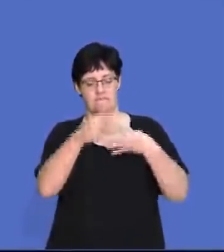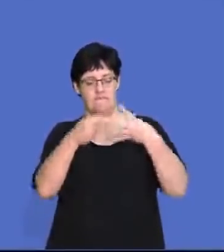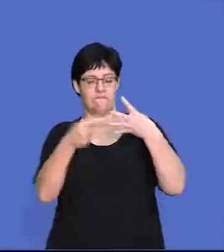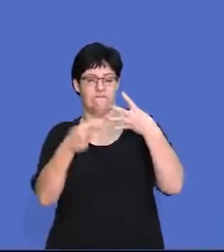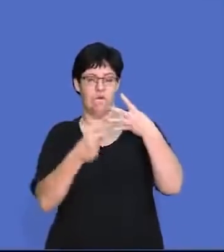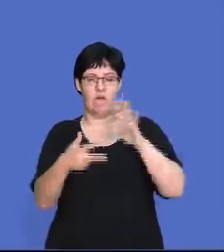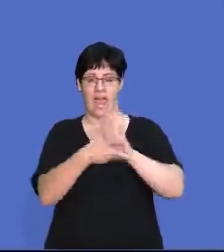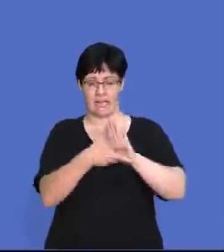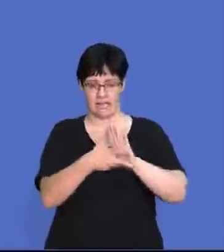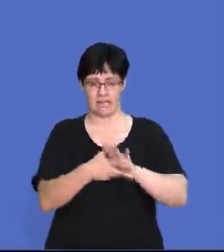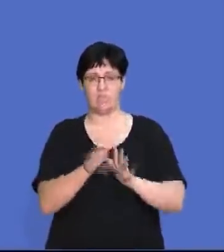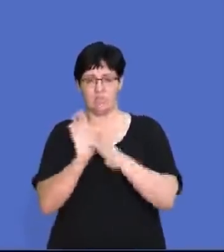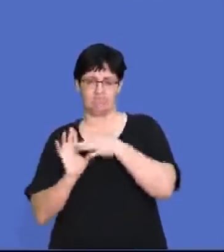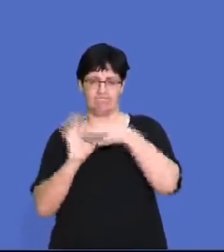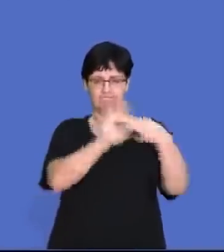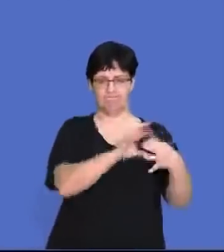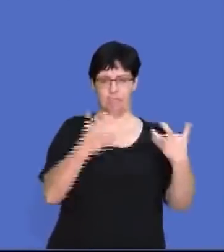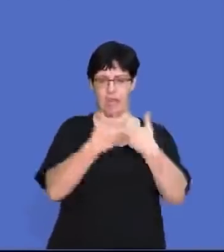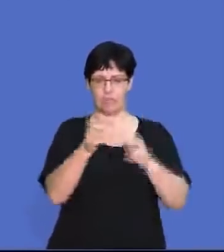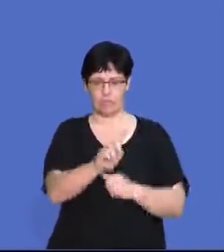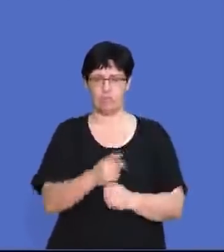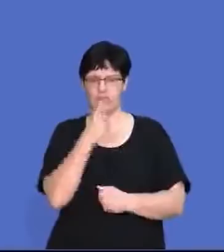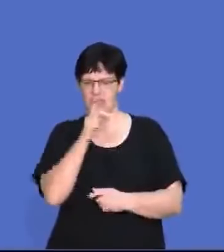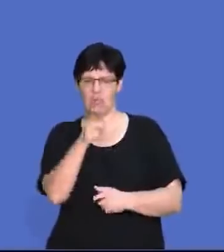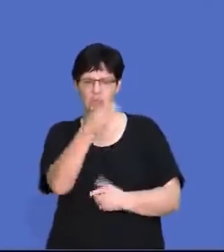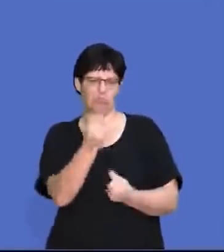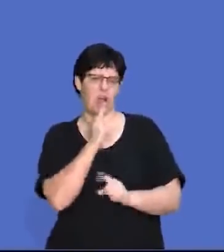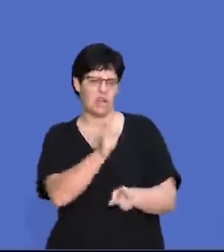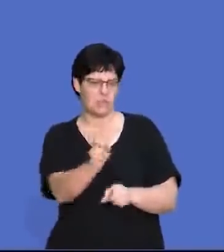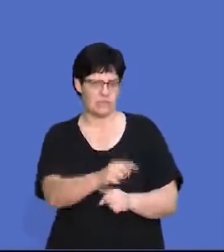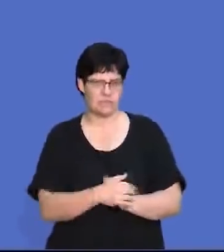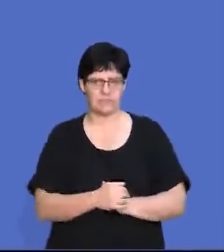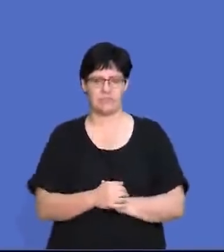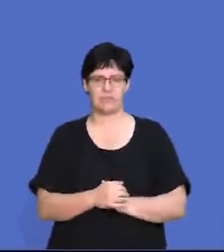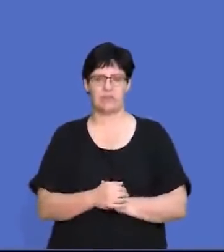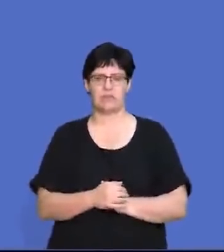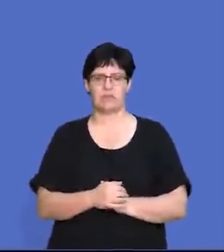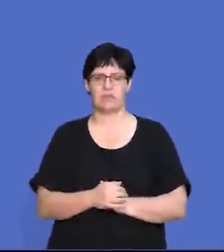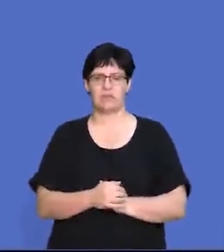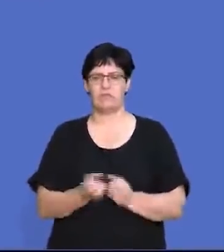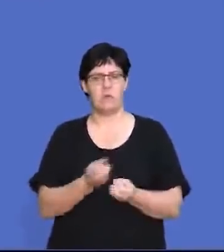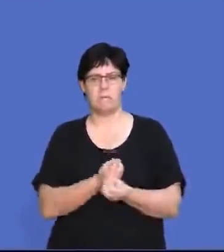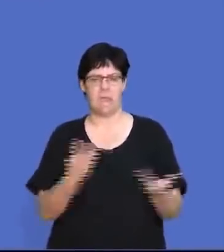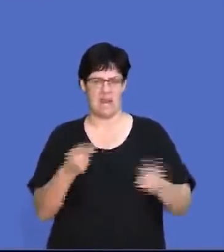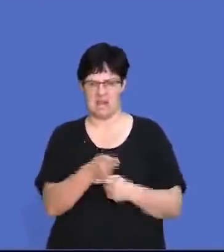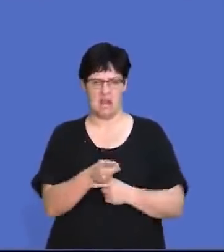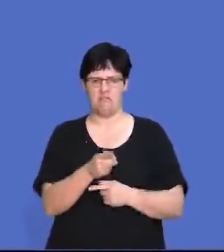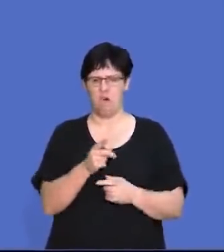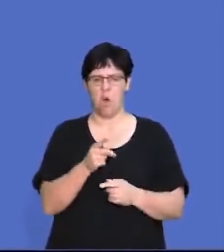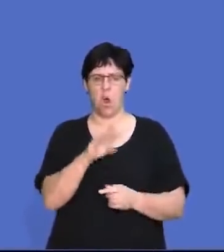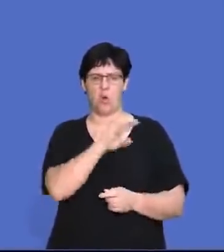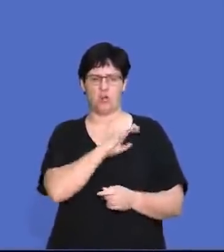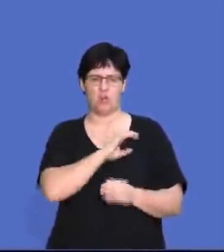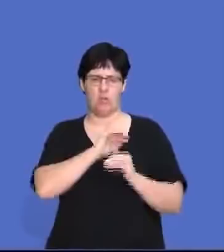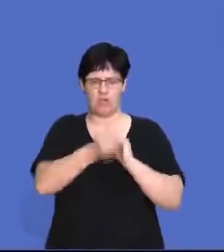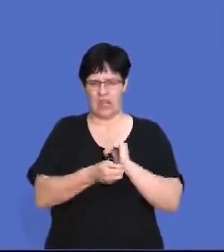four different acts here. Let's see how you guys performed in this one. All right, so not many for